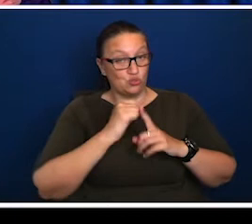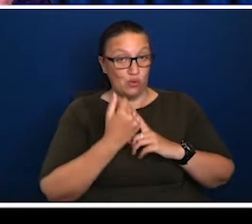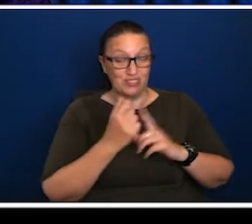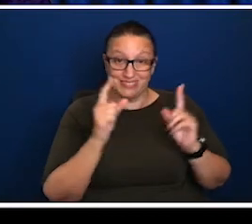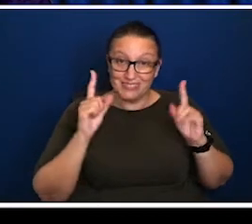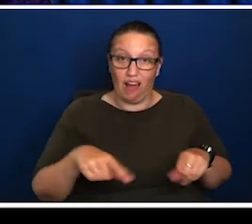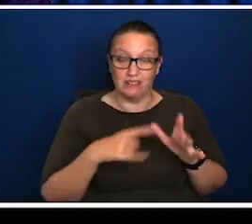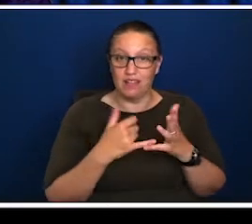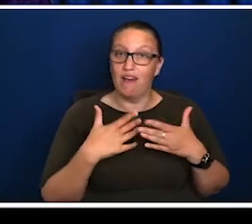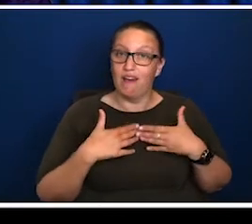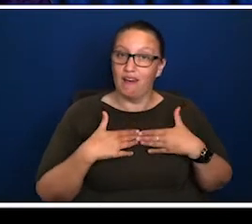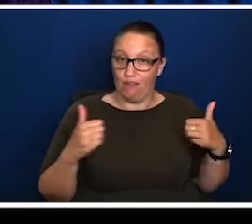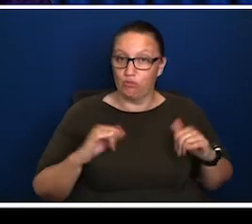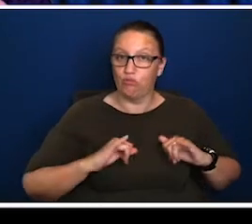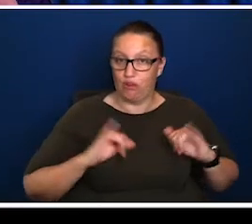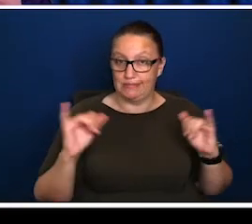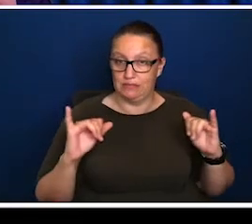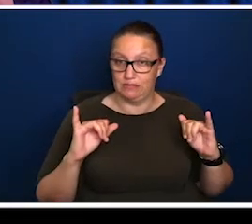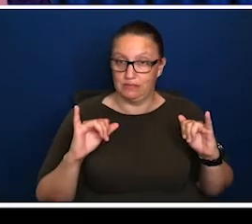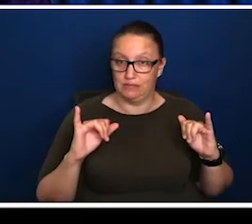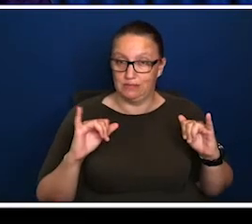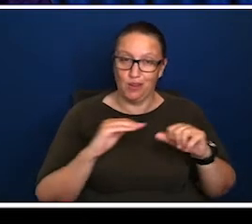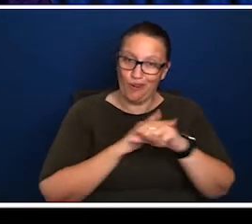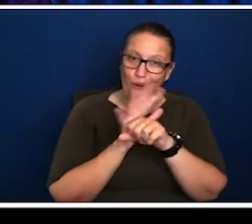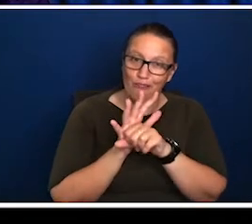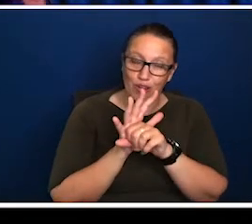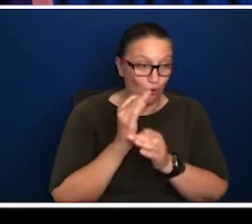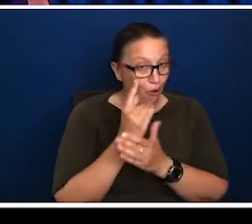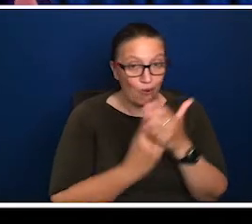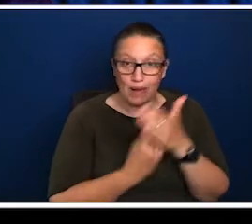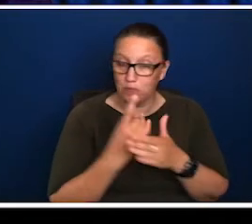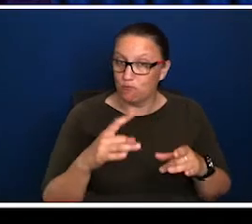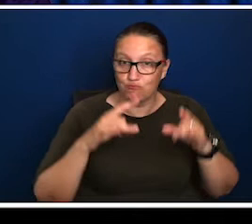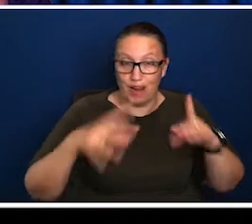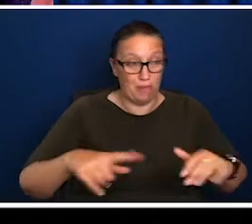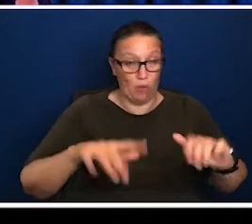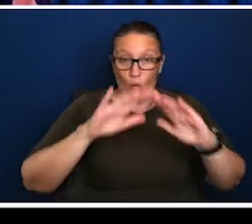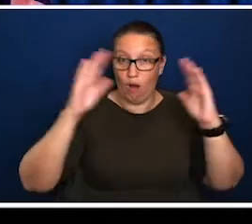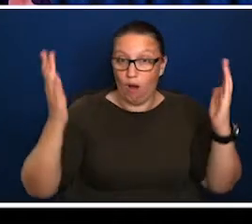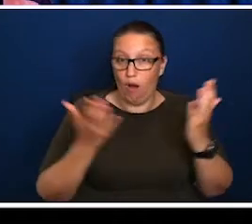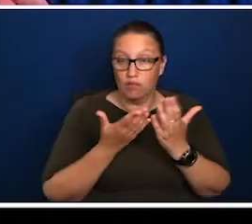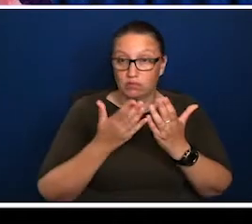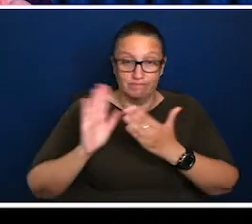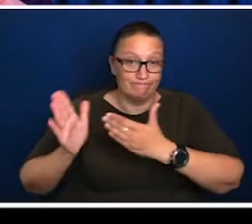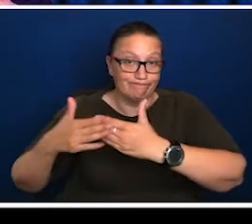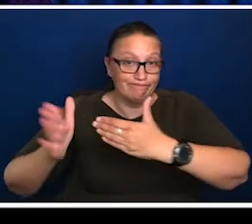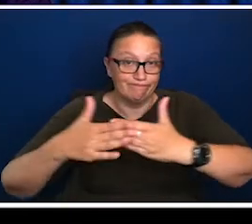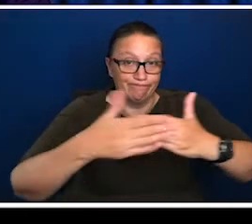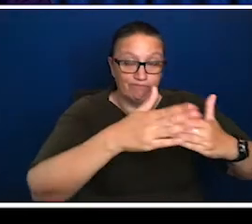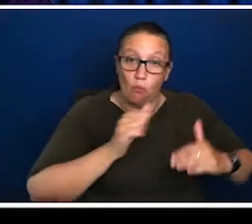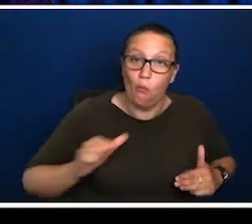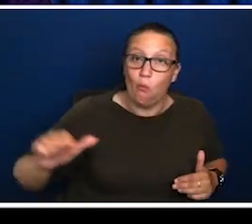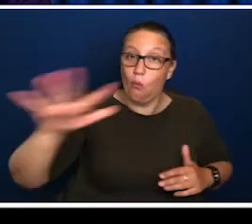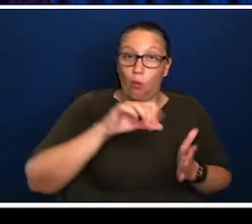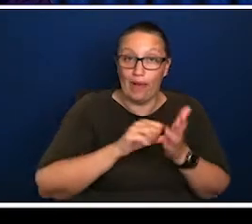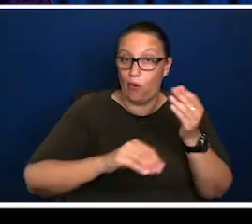crisis, but a health crisis that's global in nature that shuts down pretty much all the world's economies at the same time. So